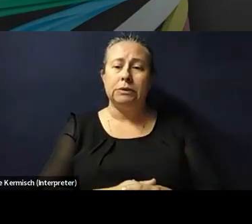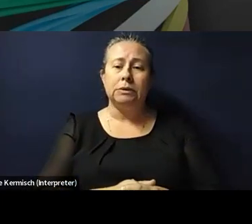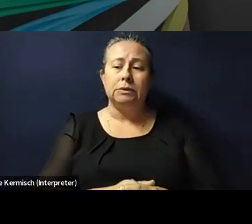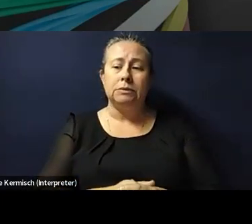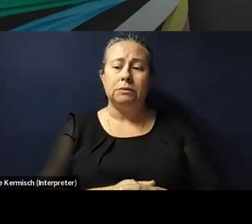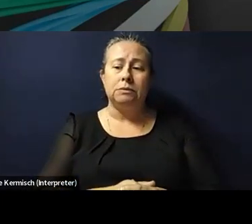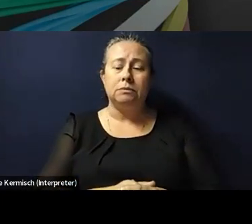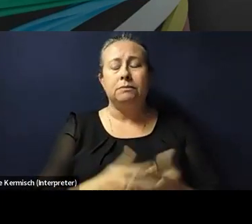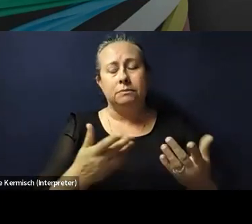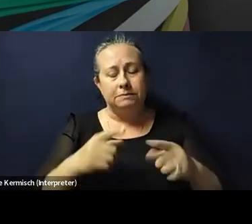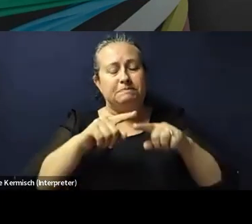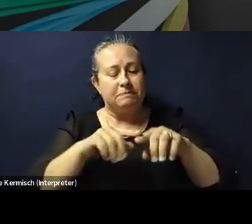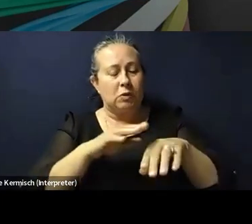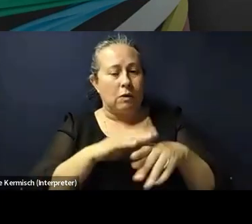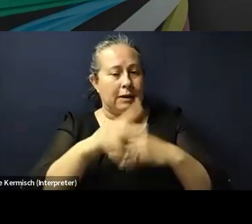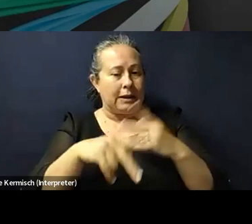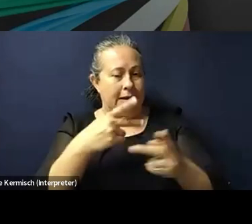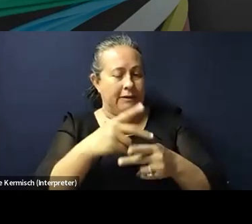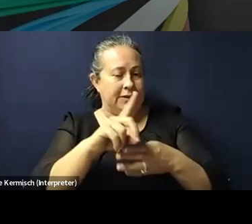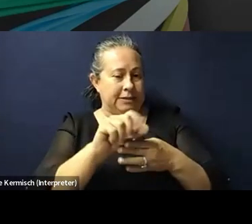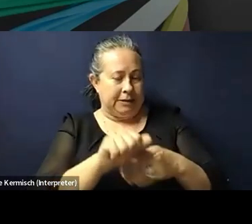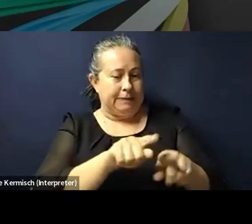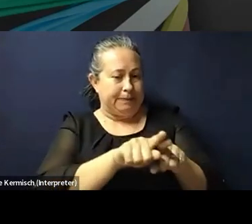It depends on the kind of disability as well.